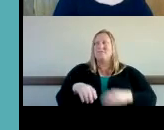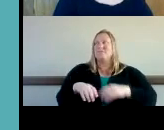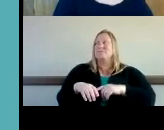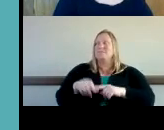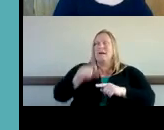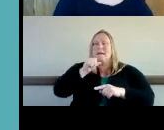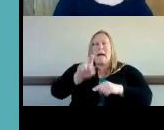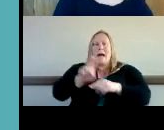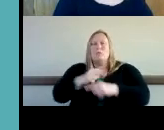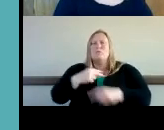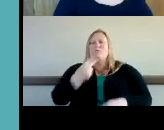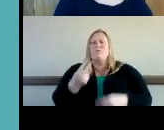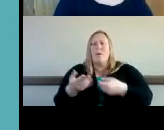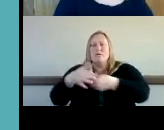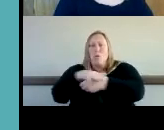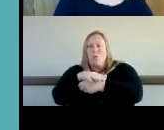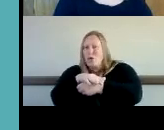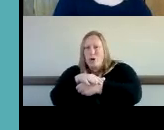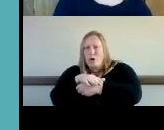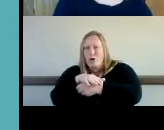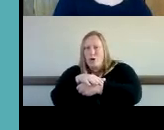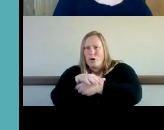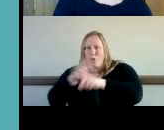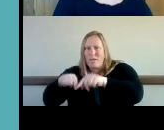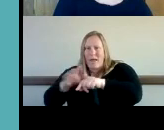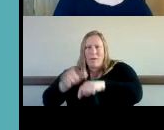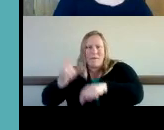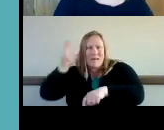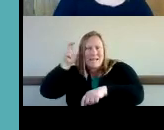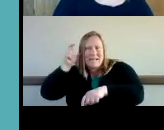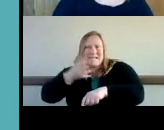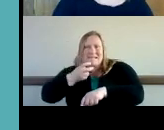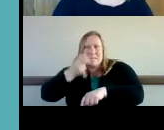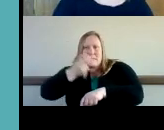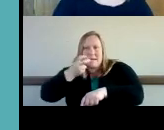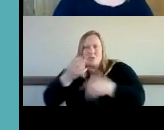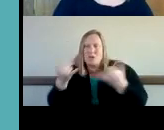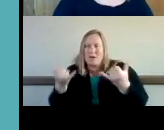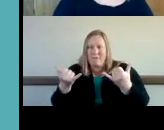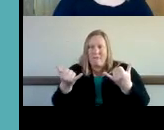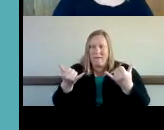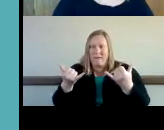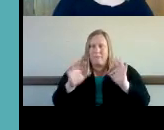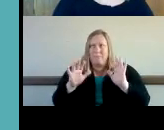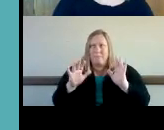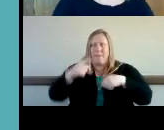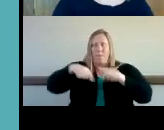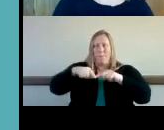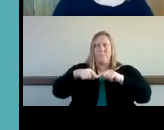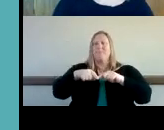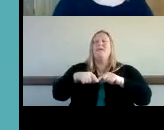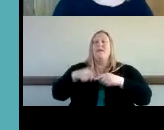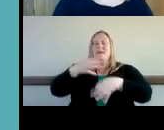voiceover with the speech she's using it with gestures or she instead of using uh zoom